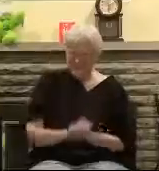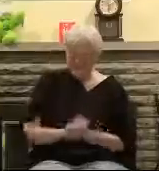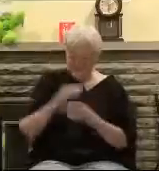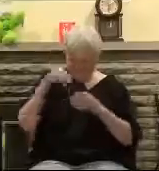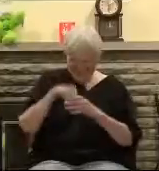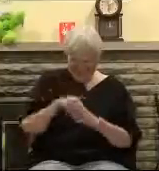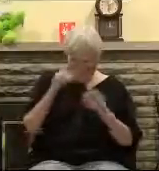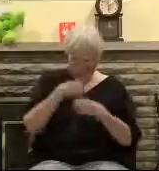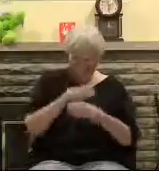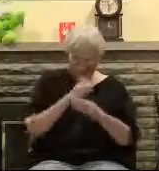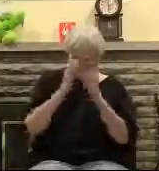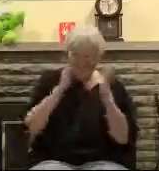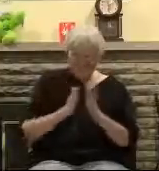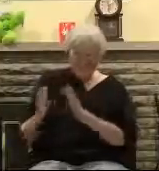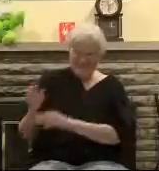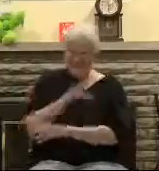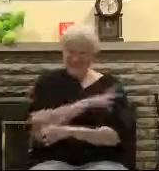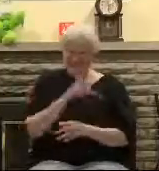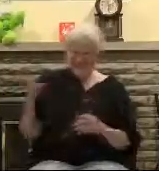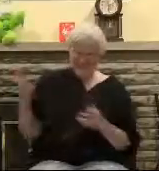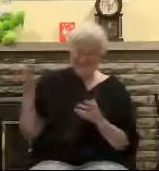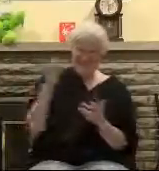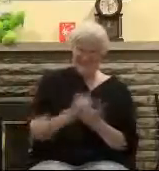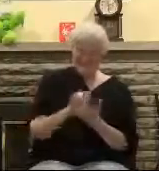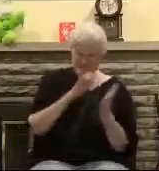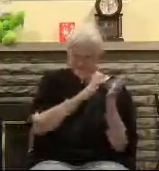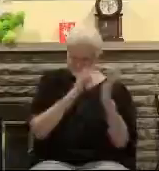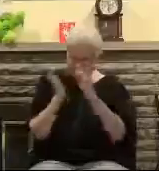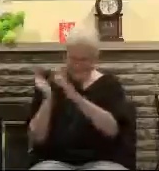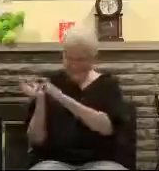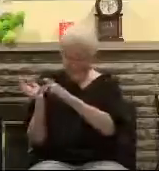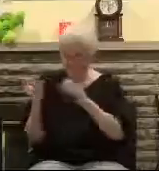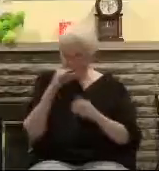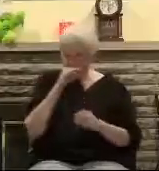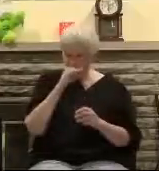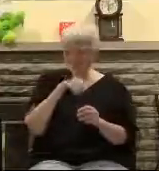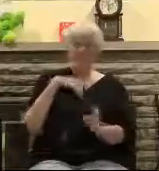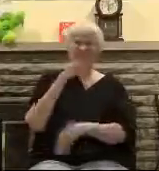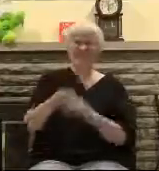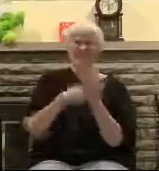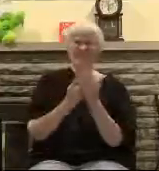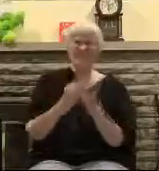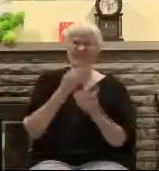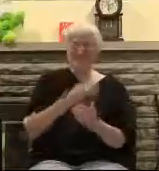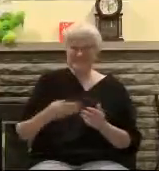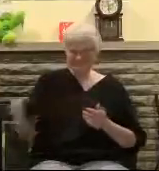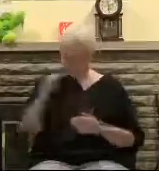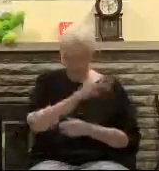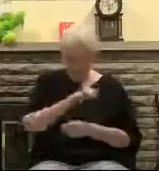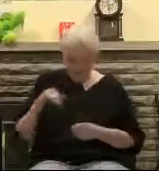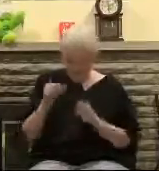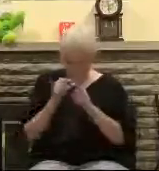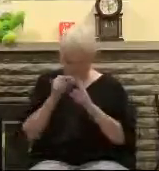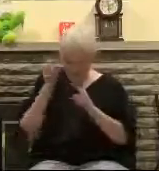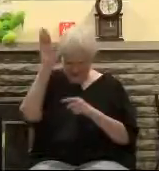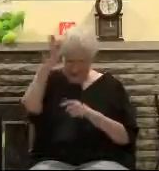I'll believe in the creator and that Jesus is the power by whom all things consist Because when he